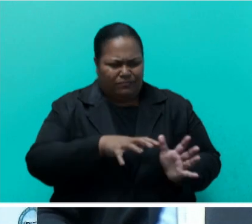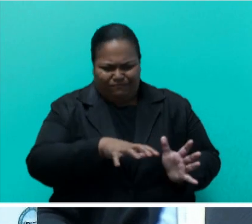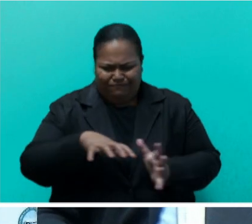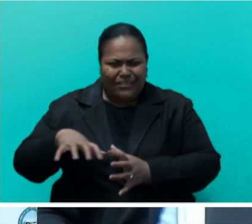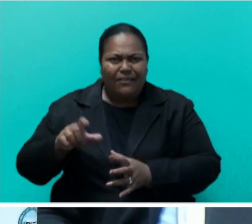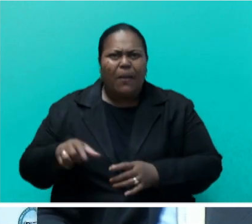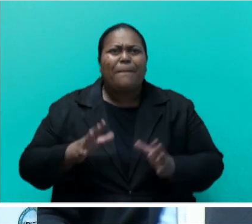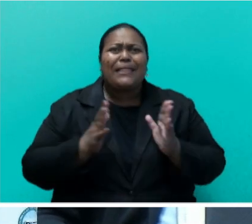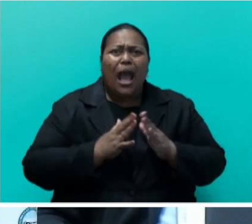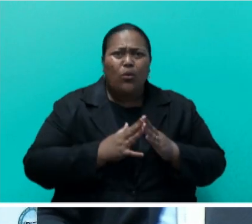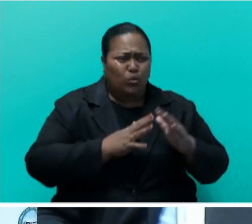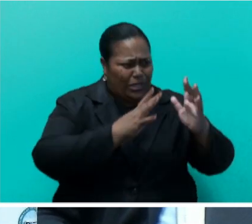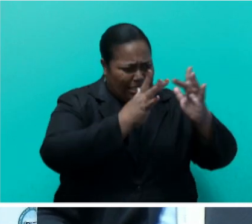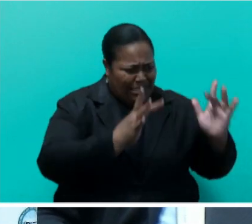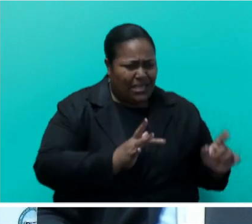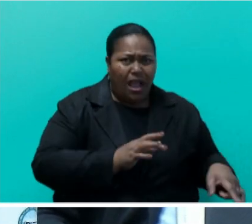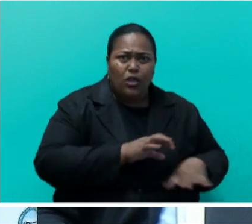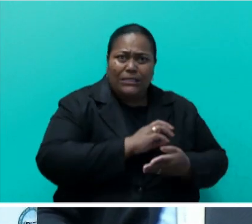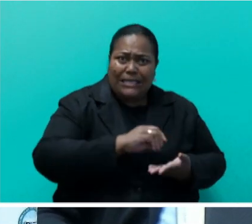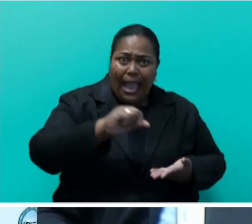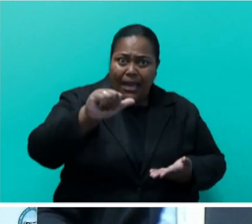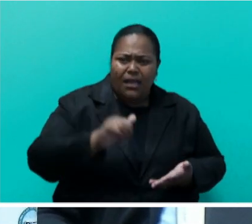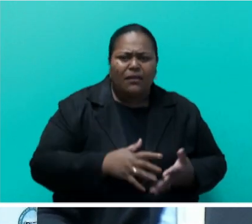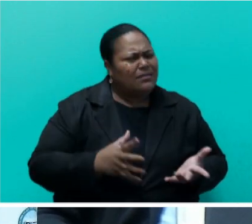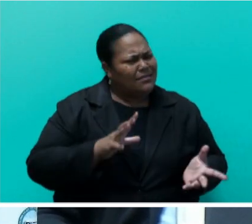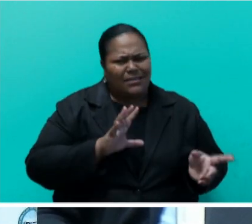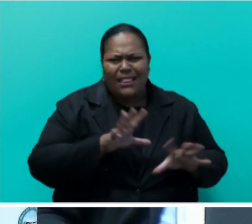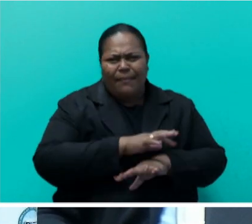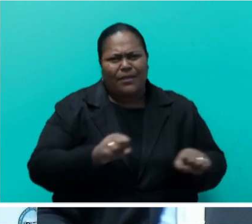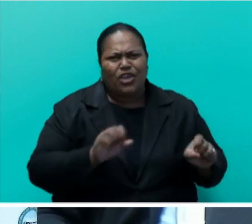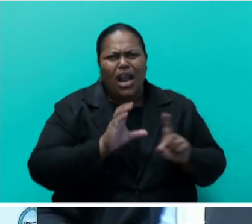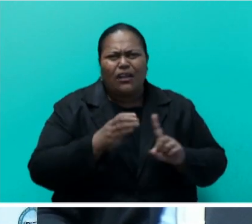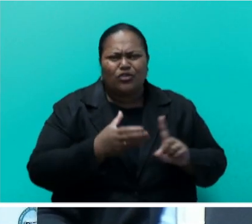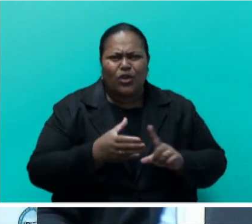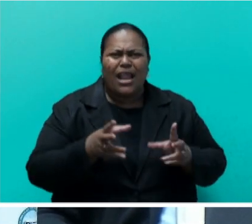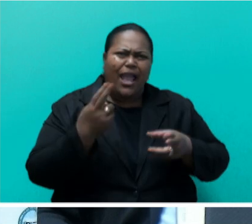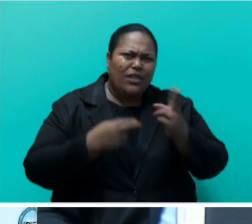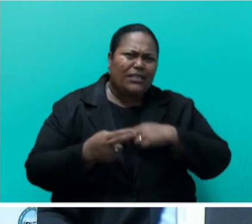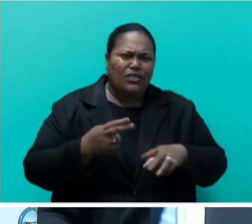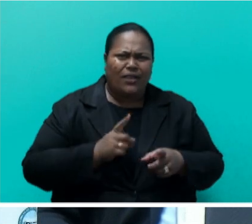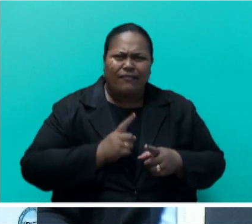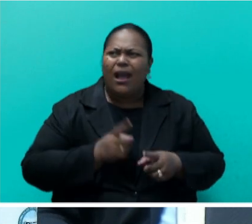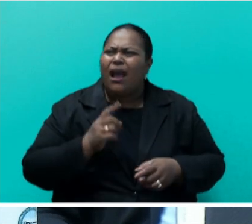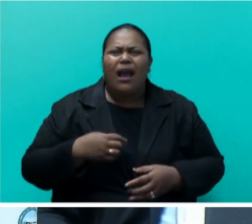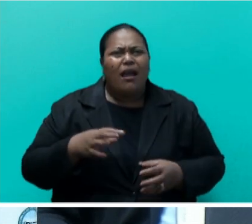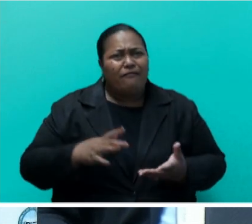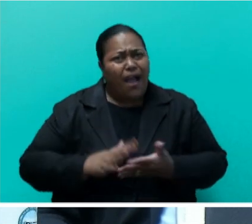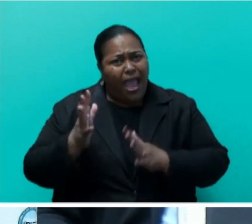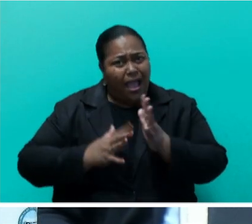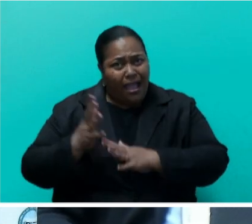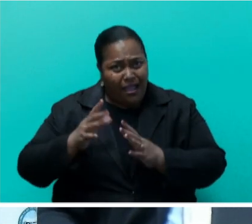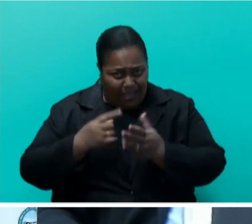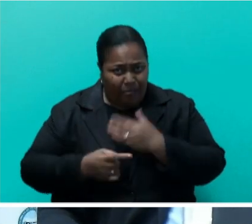jeopardizes not only the ecosystem, but also our cultural heritage. The frequent fires at the site leaves